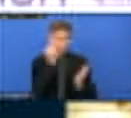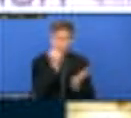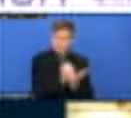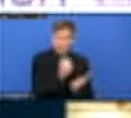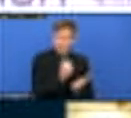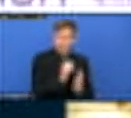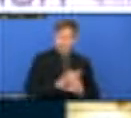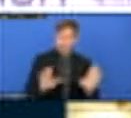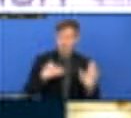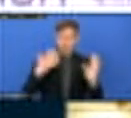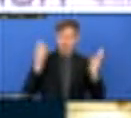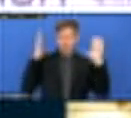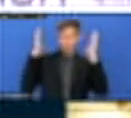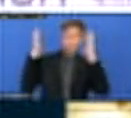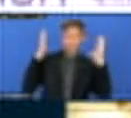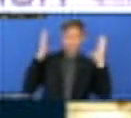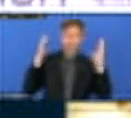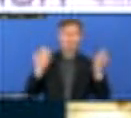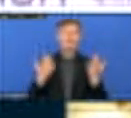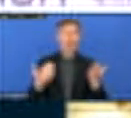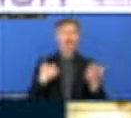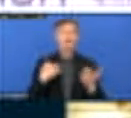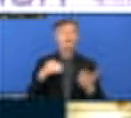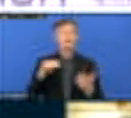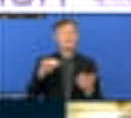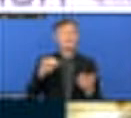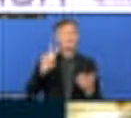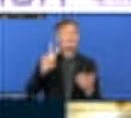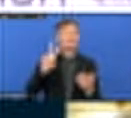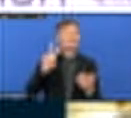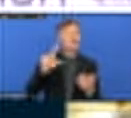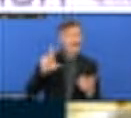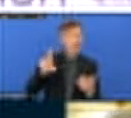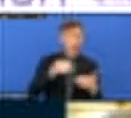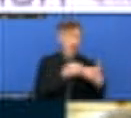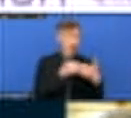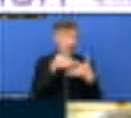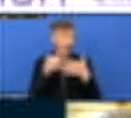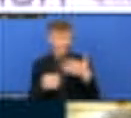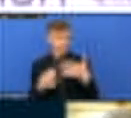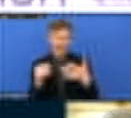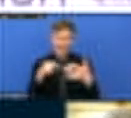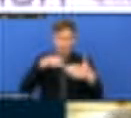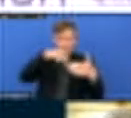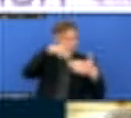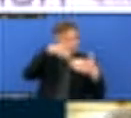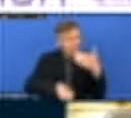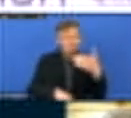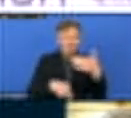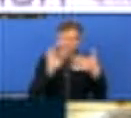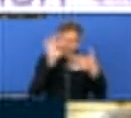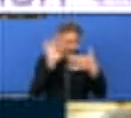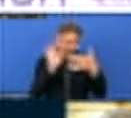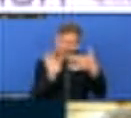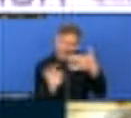voluntary local review guideline, which can help, I'm sure, the many subnational authorities that are interested in undertaking